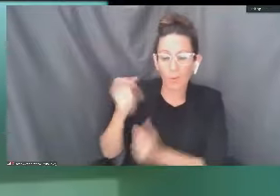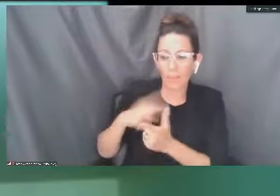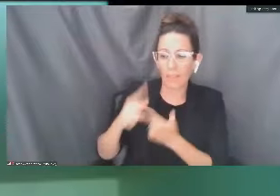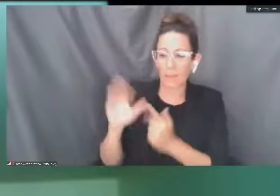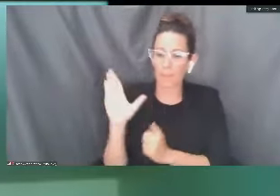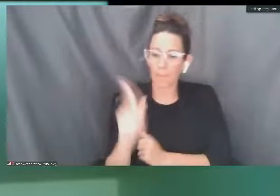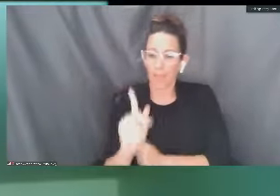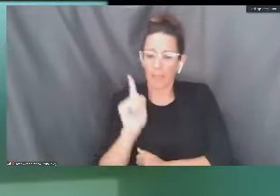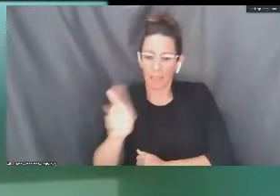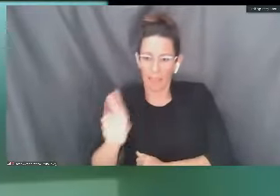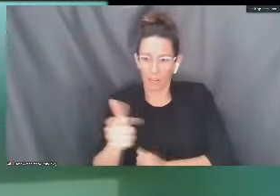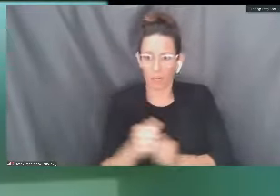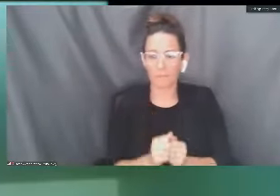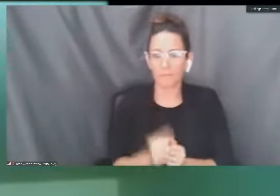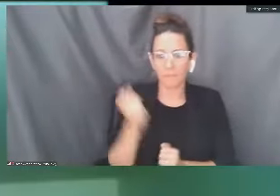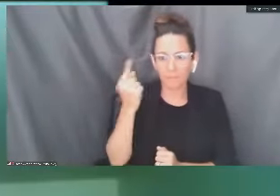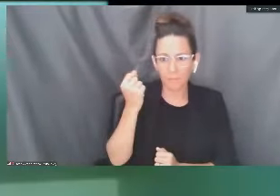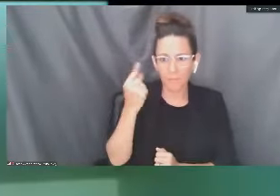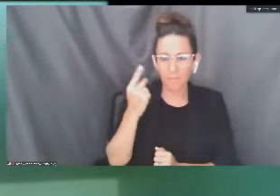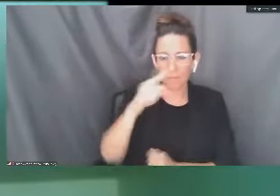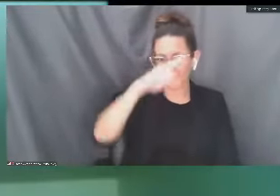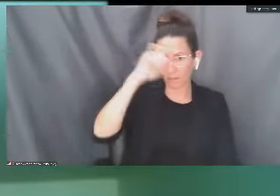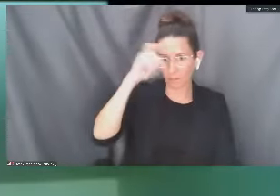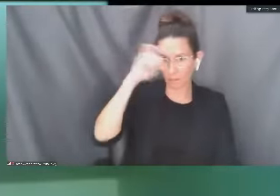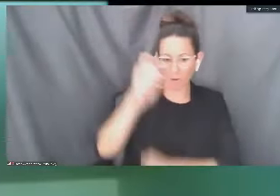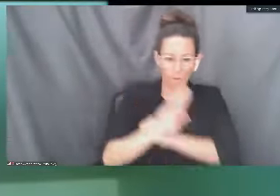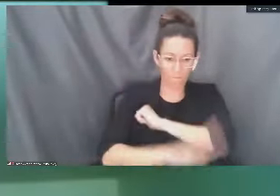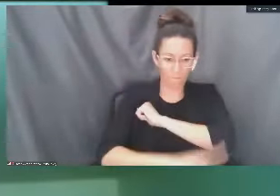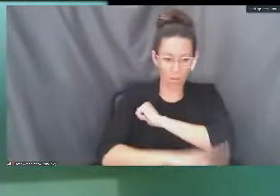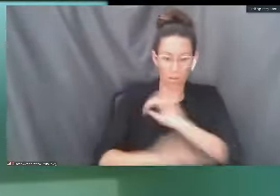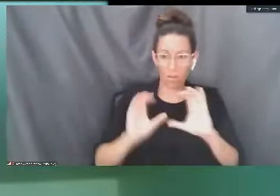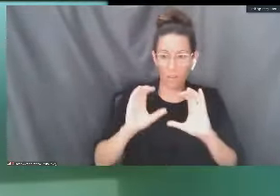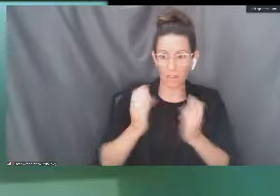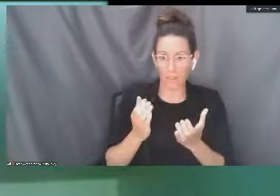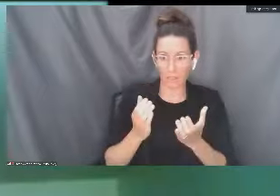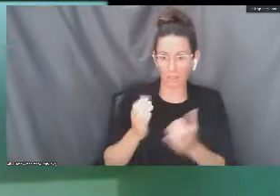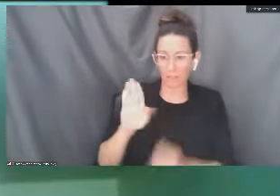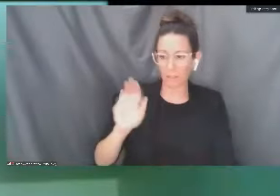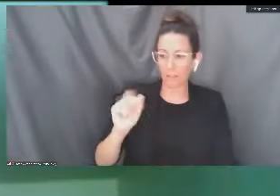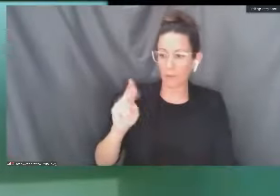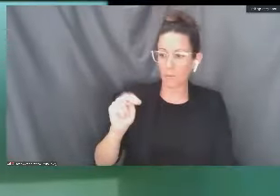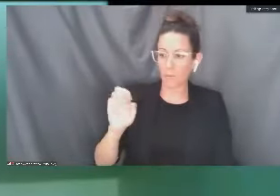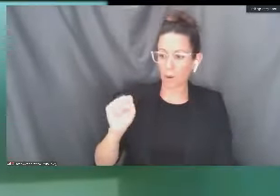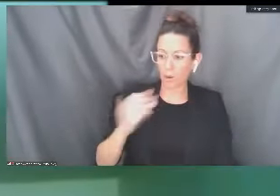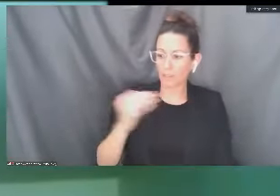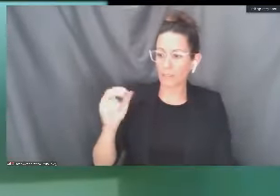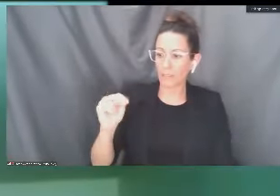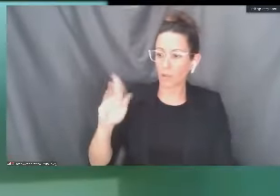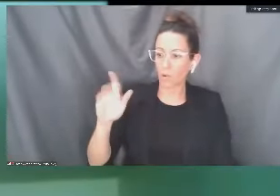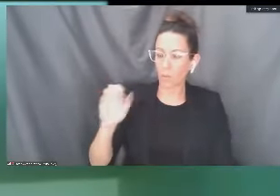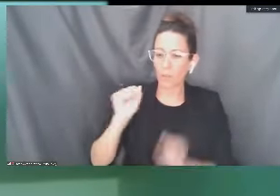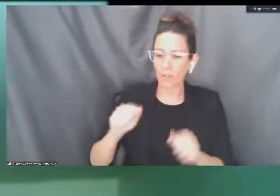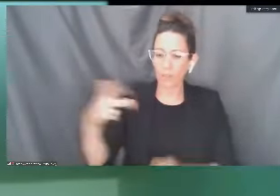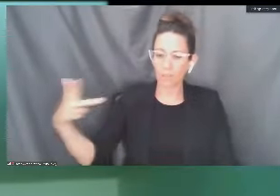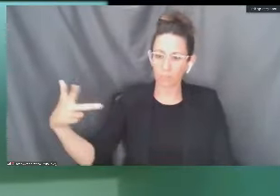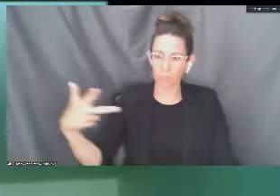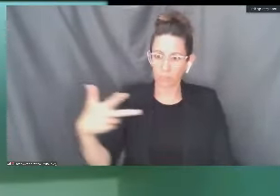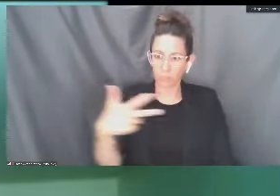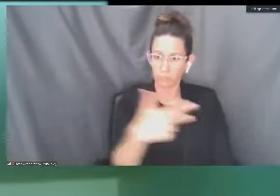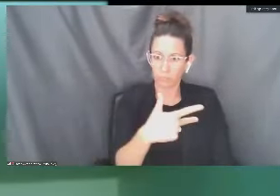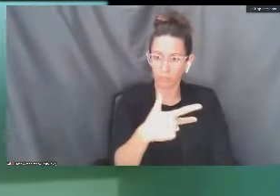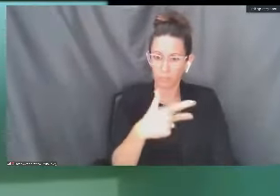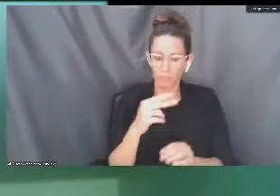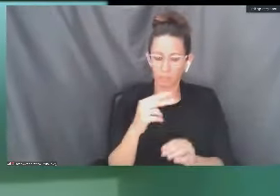For summer and fall classes, Barnes and Noble is offering curbside pickup for books ordered through them.